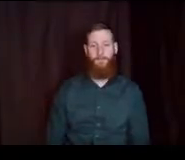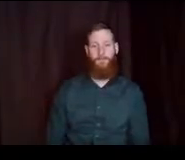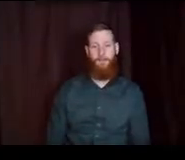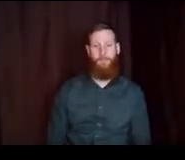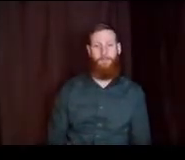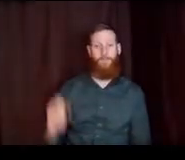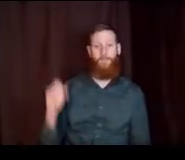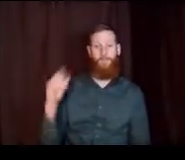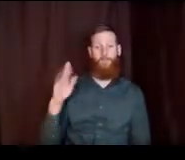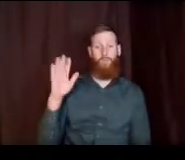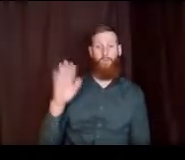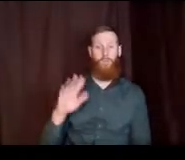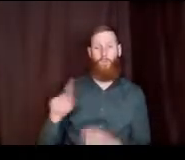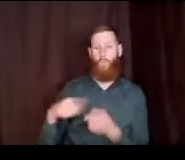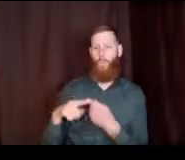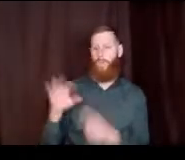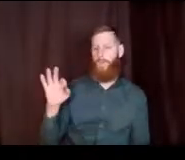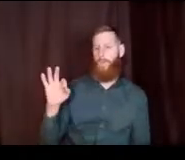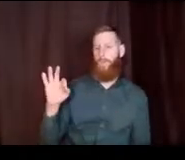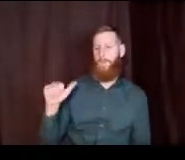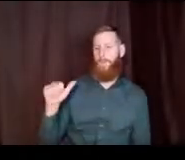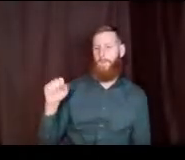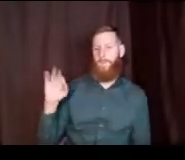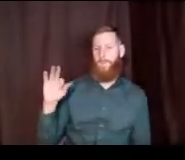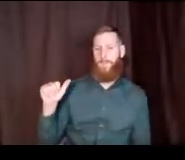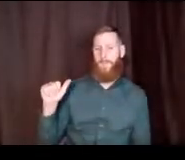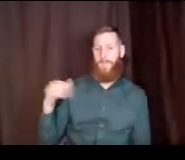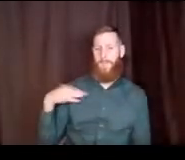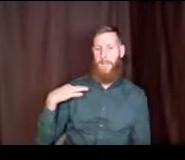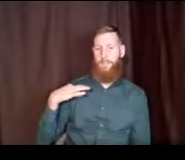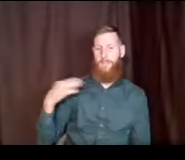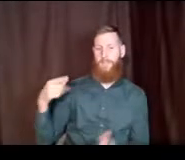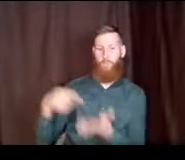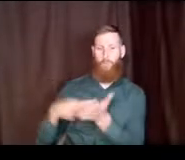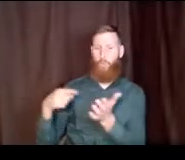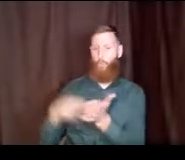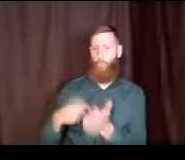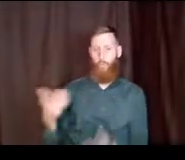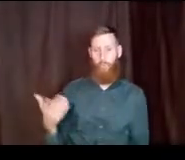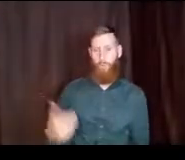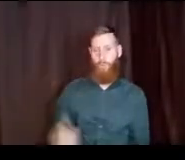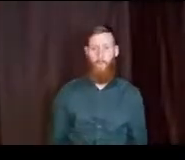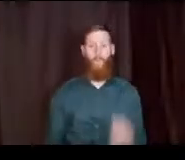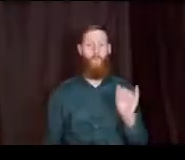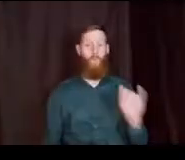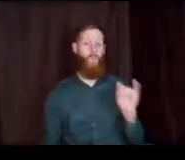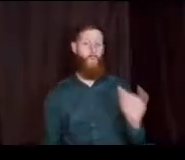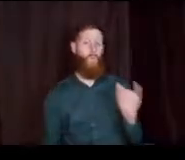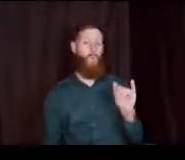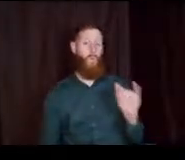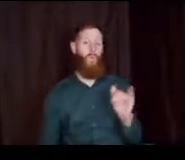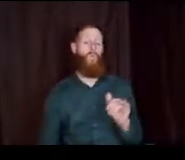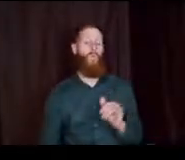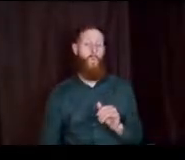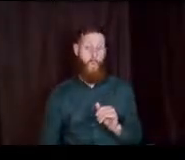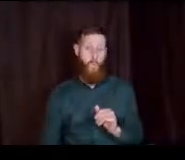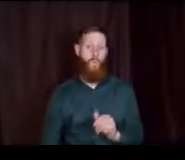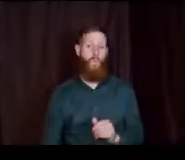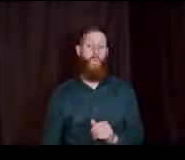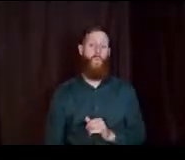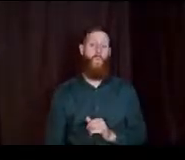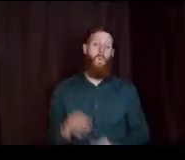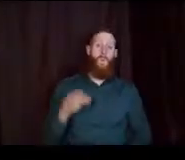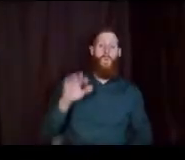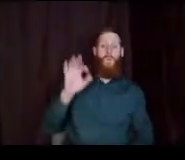Great, when is the FAFSA application due? Oh, the FAFSA or